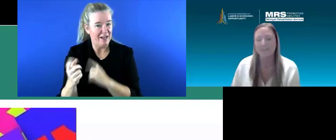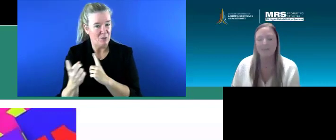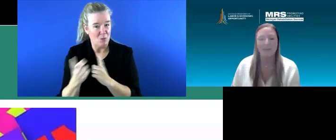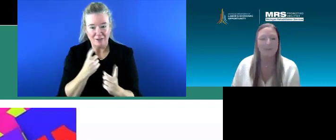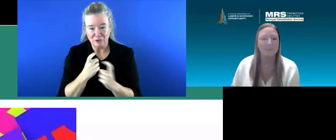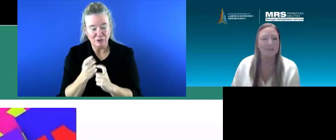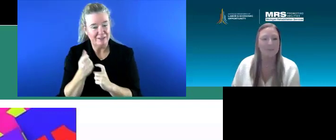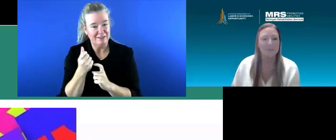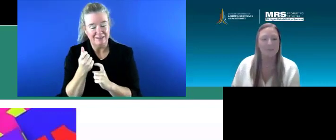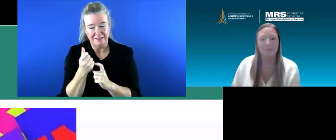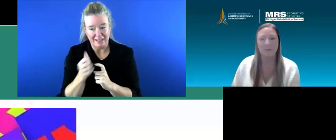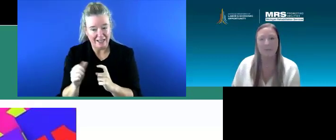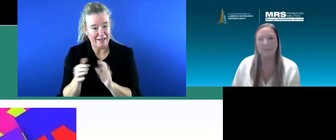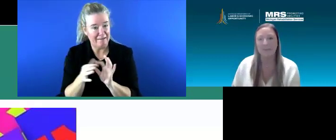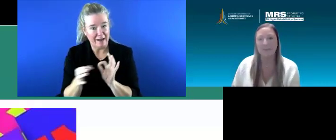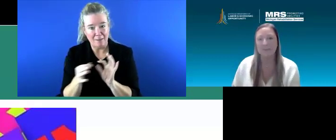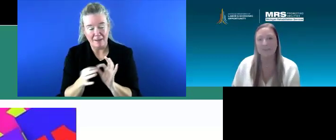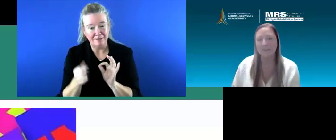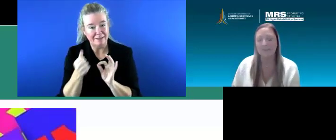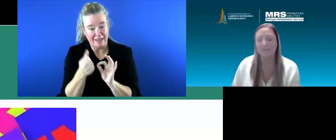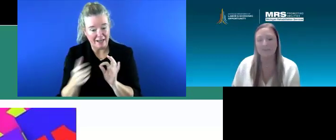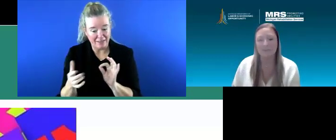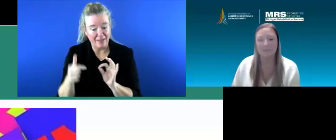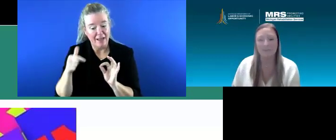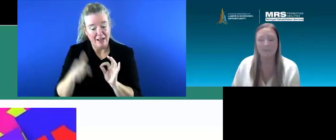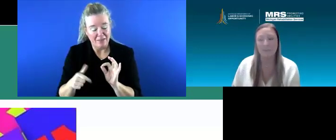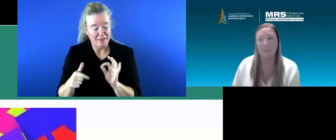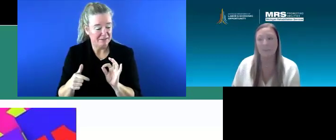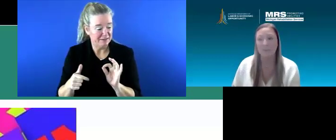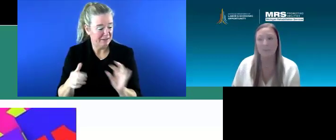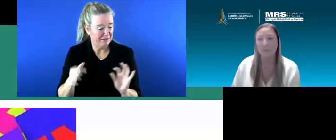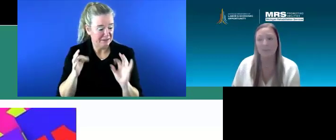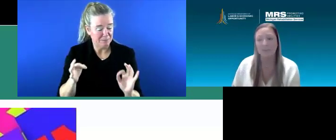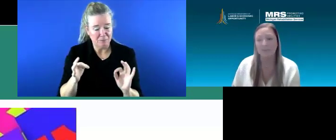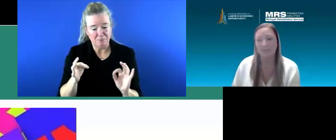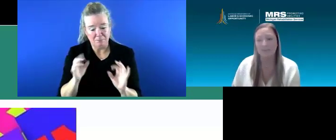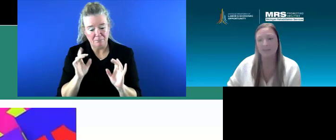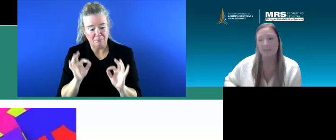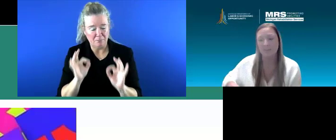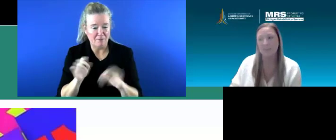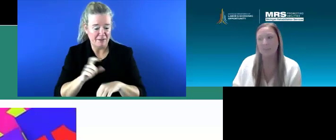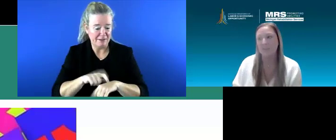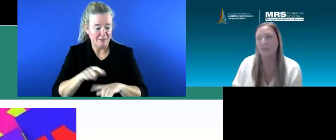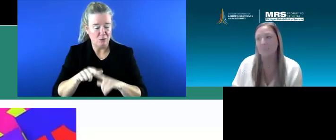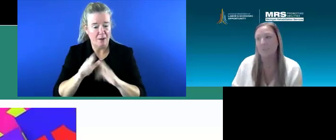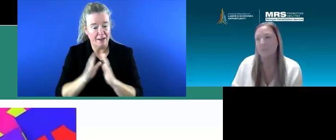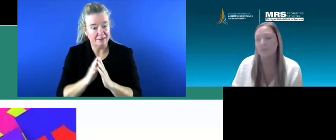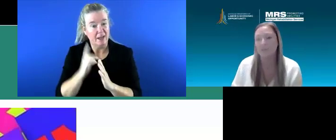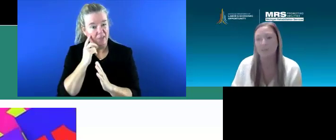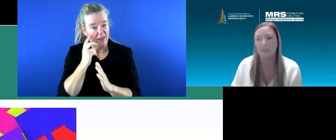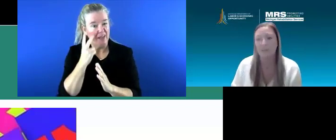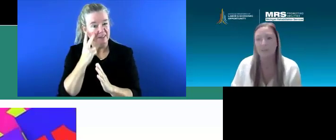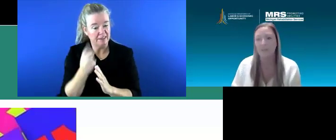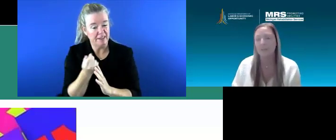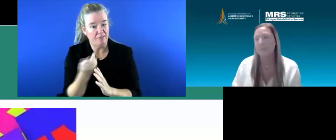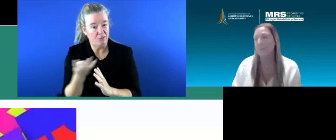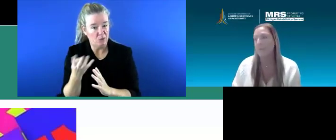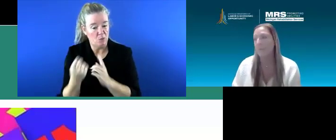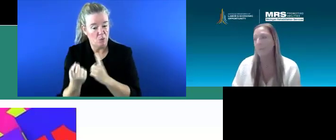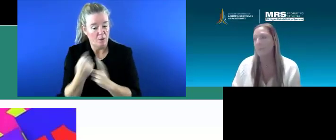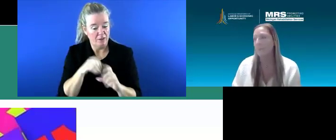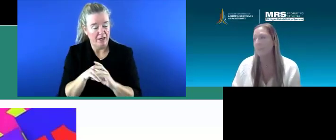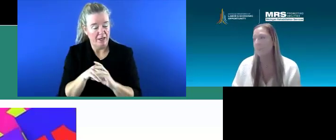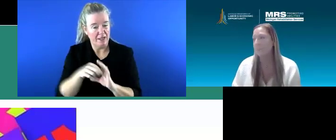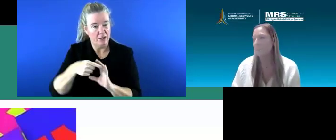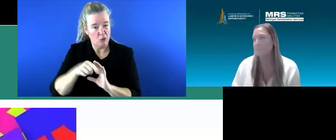comments or anything, this is definitely the time where you can ask and I think I might see a couple in the Q